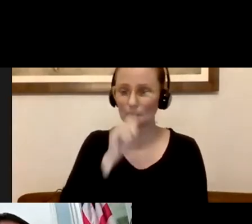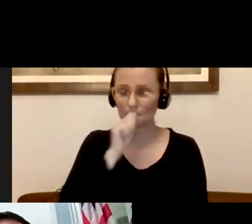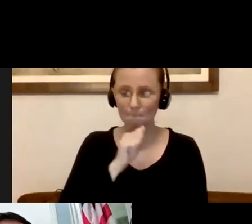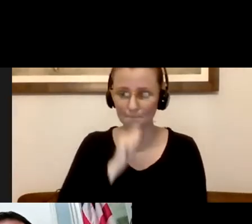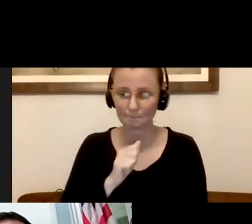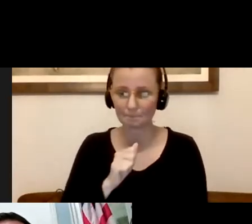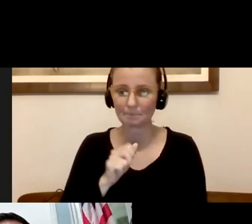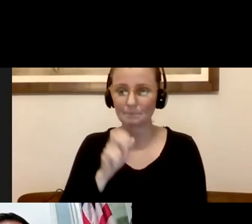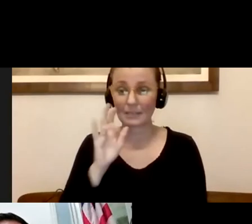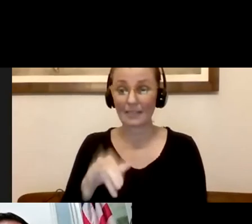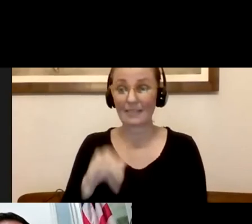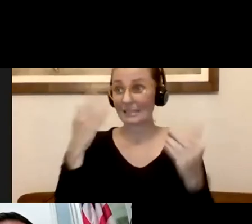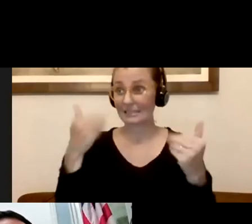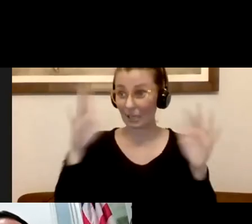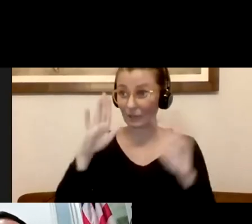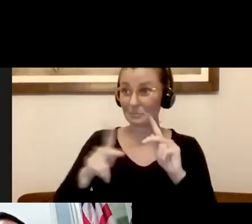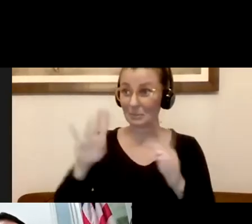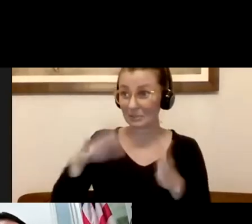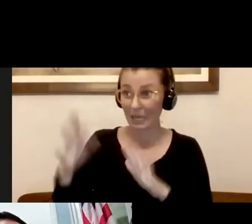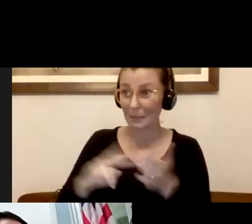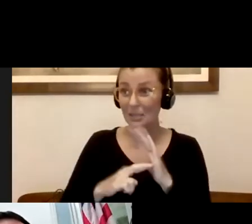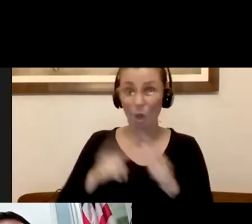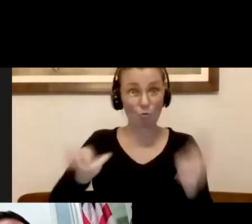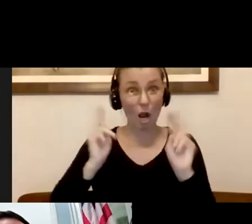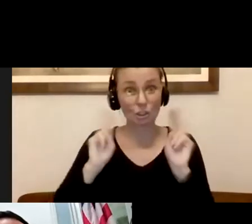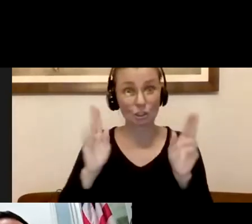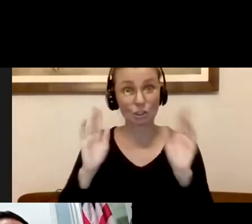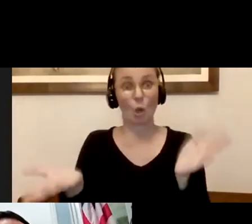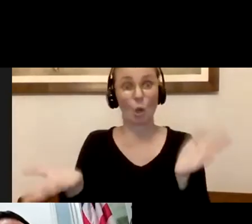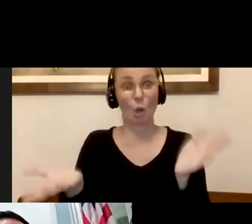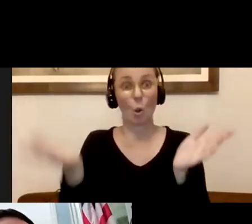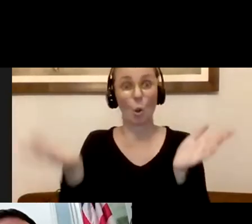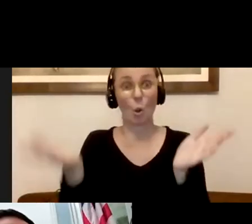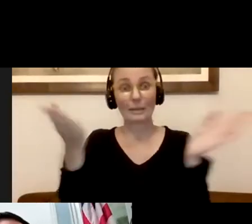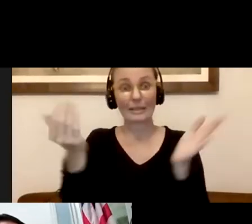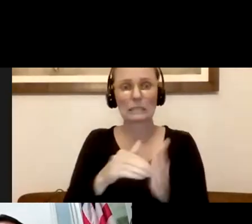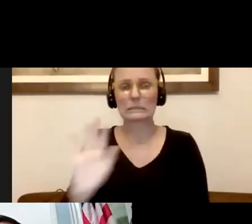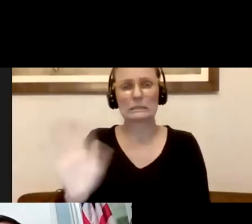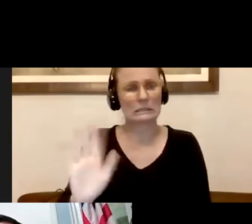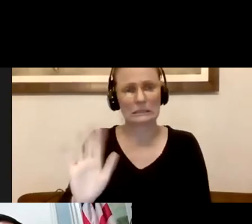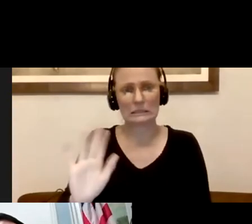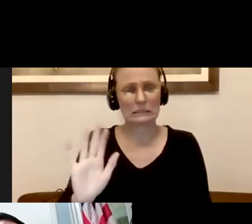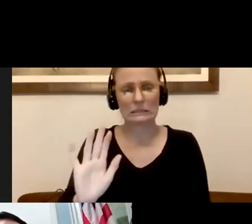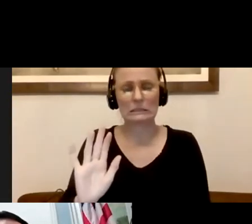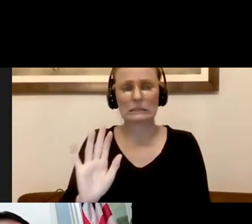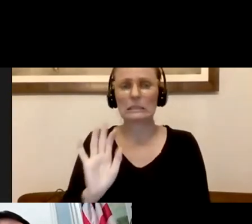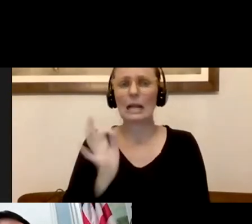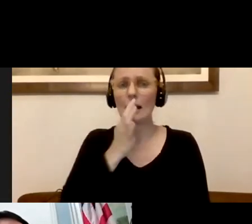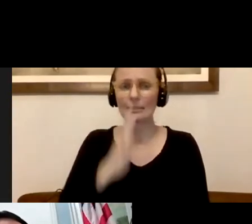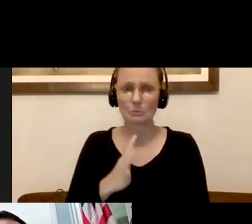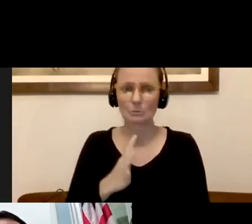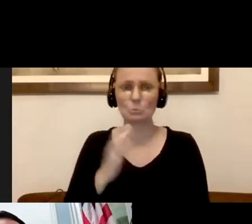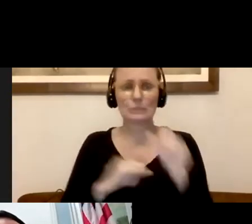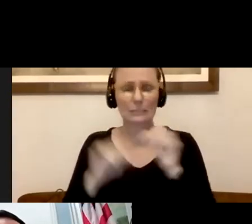by a rush to reopen. Any reopening should be guided by science and the experts. So there's not